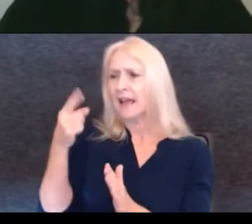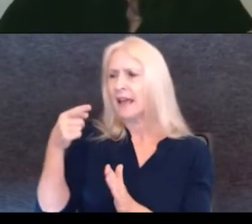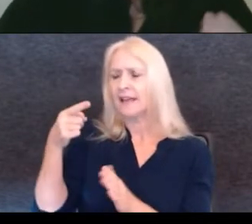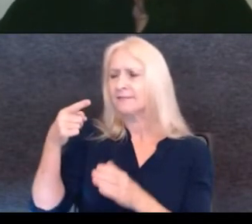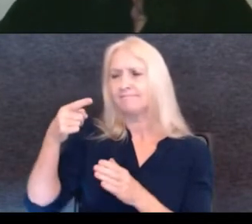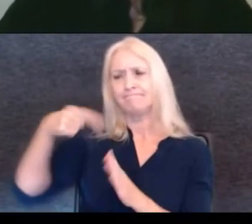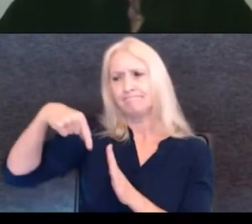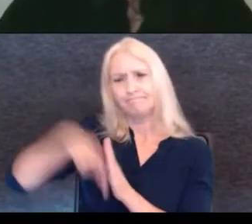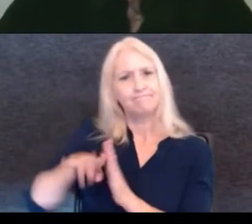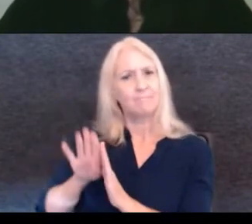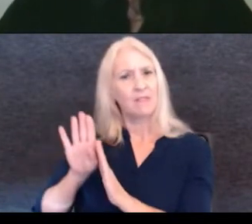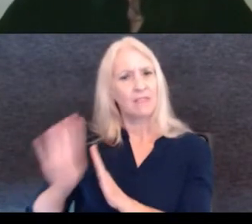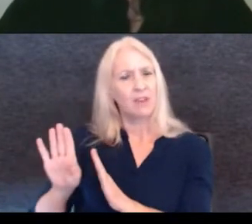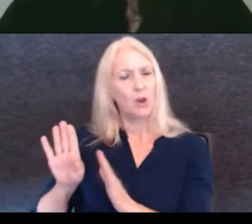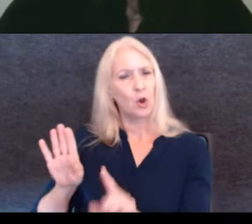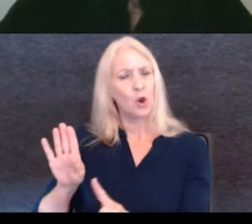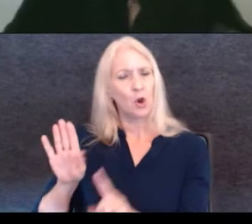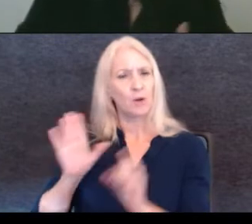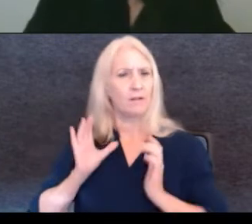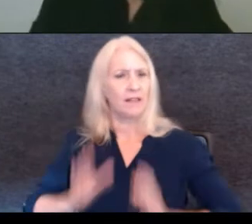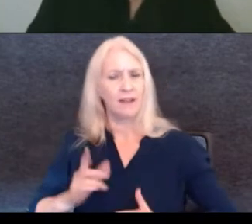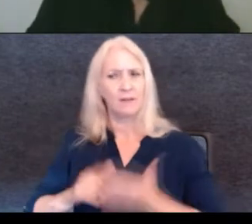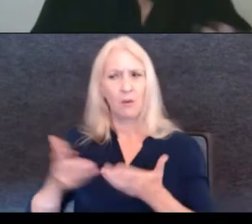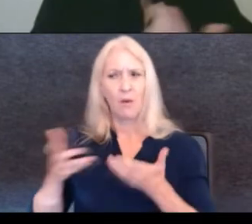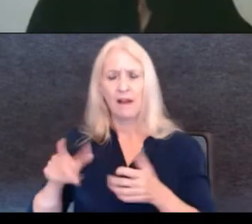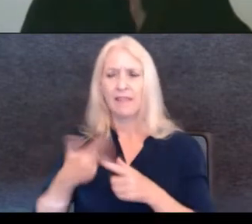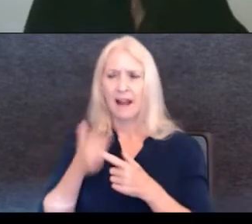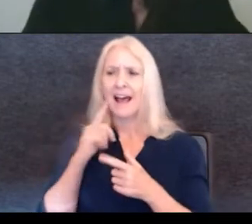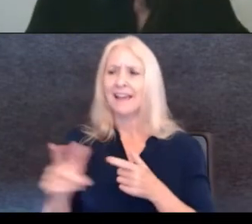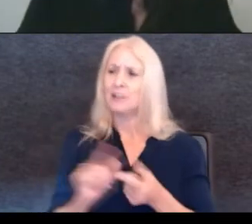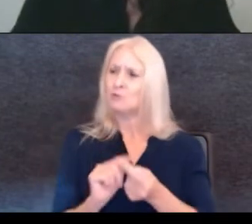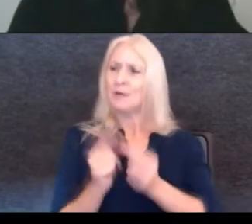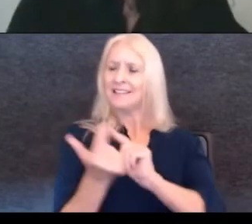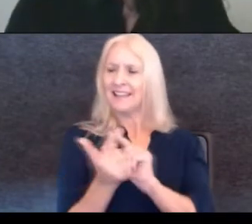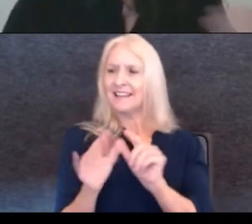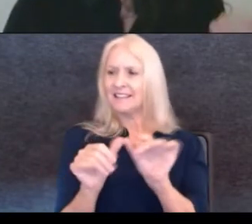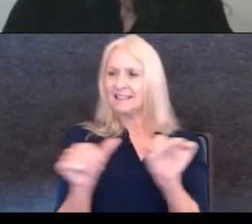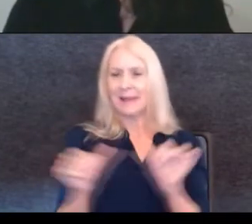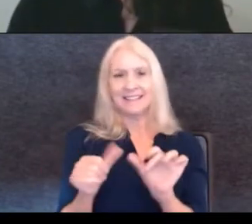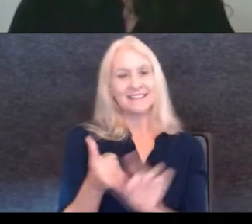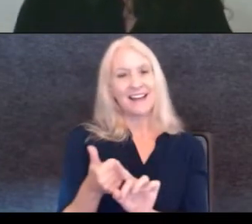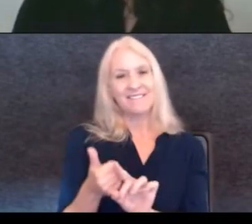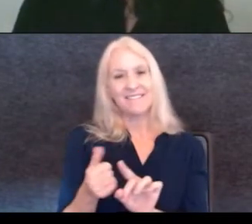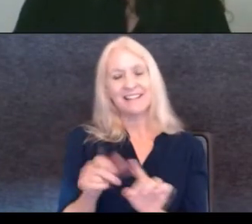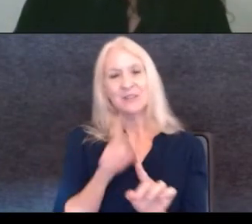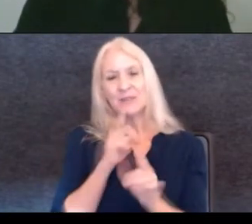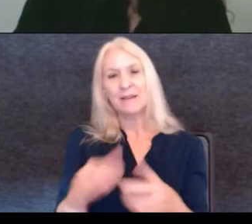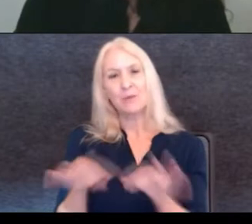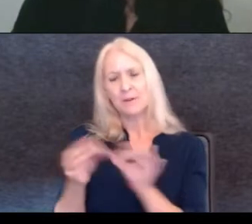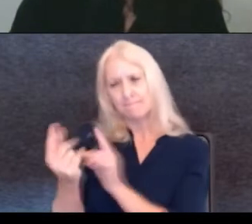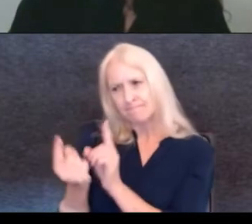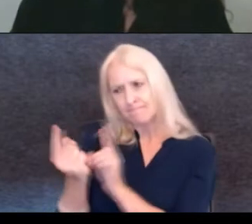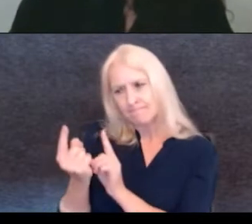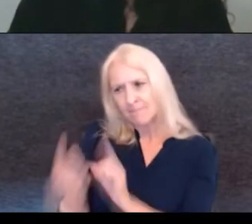able to translate it into space. So I think it's very important to, to have a human centric